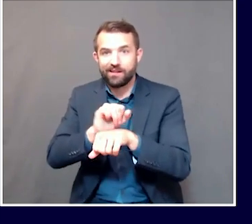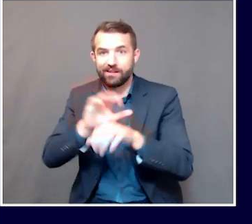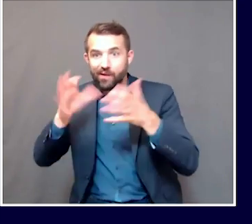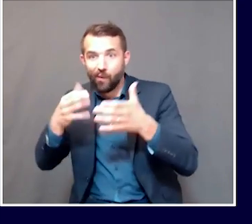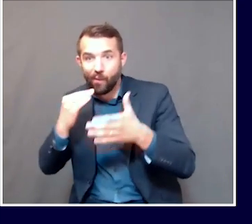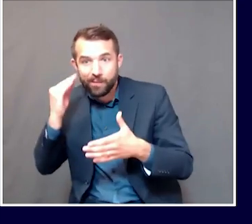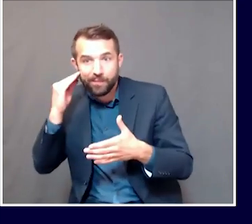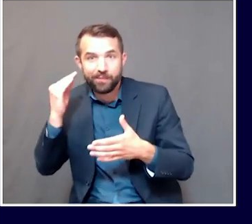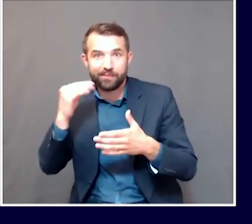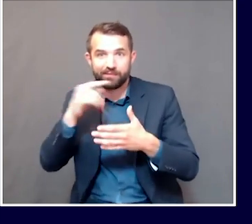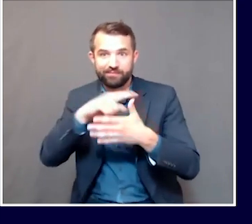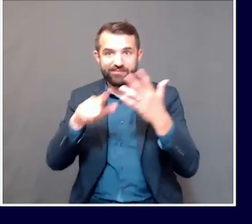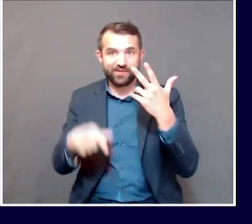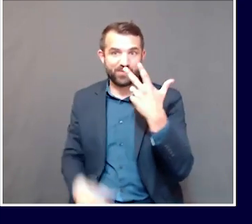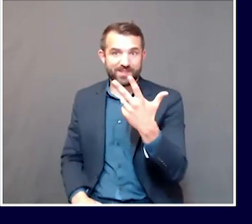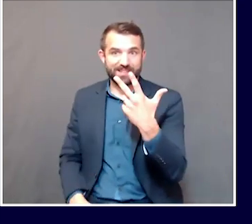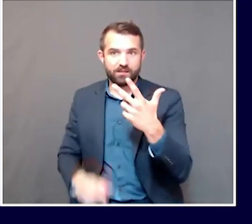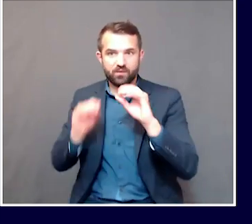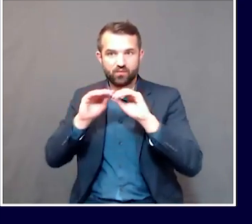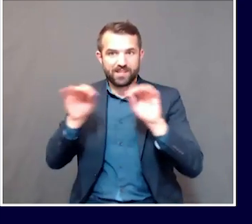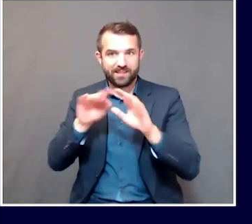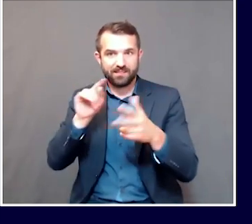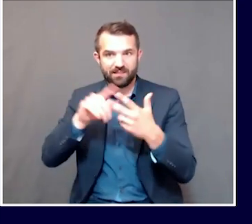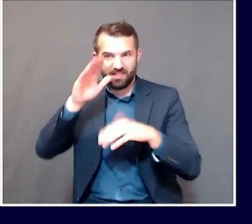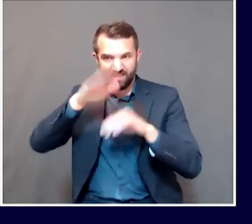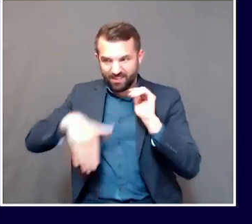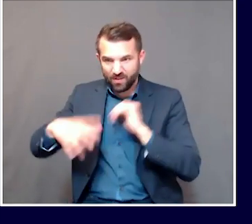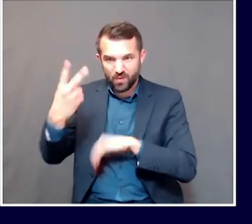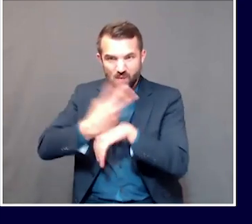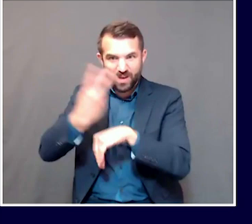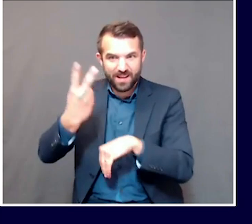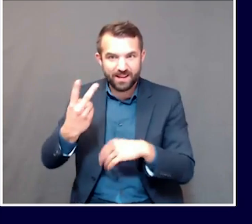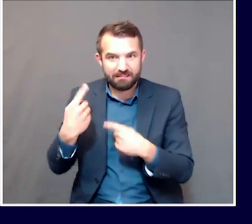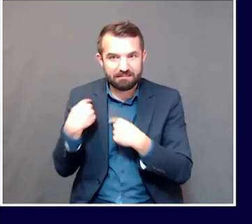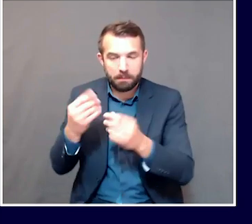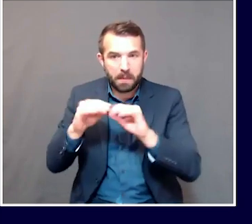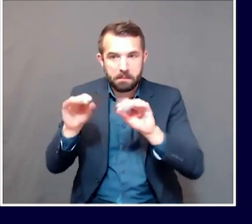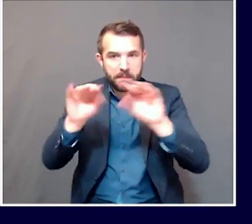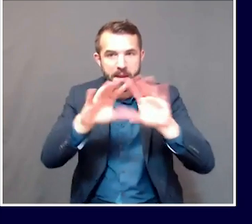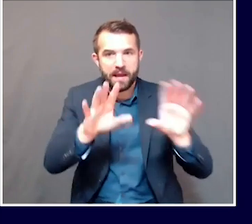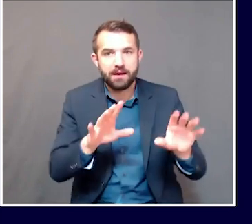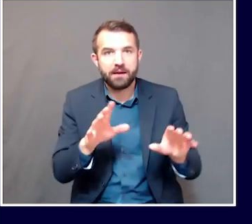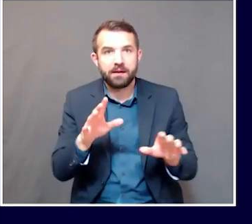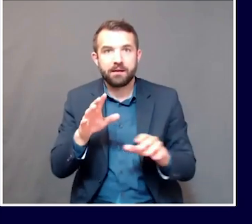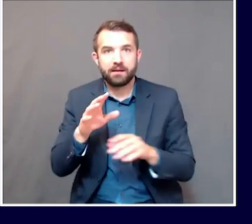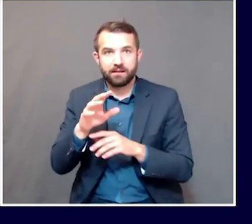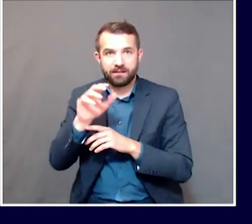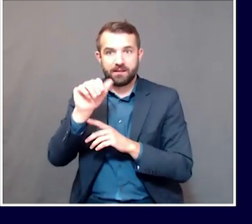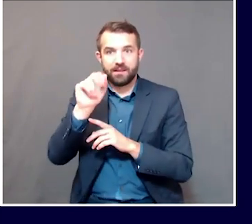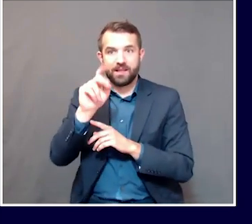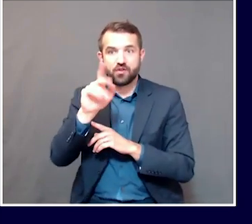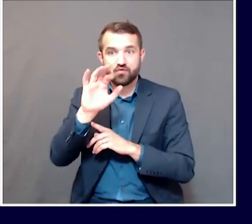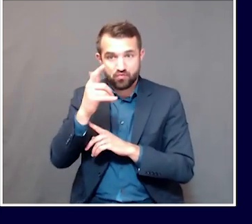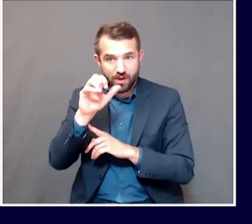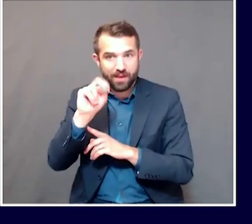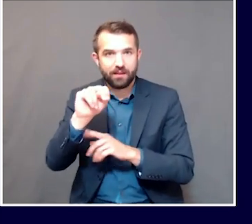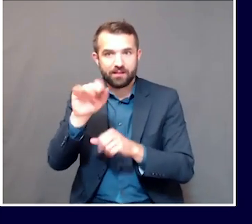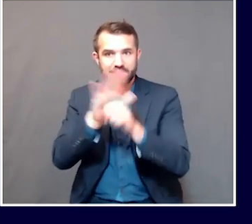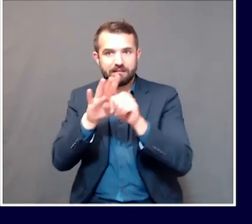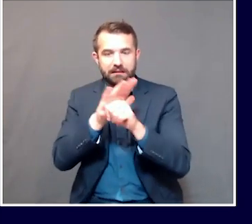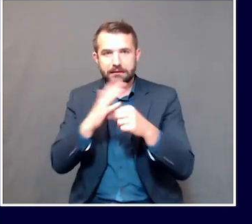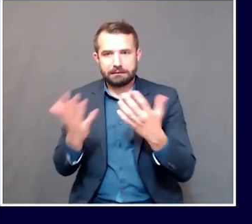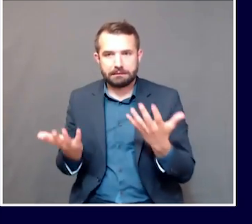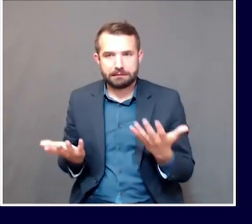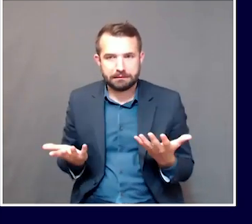outbreaks in one 48-hour period, a week and a half or so ago, in Androscoggin County, which led us to take some pretty drastic